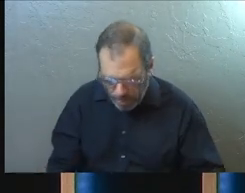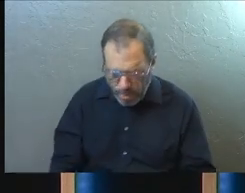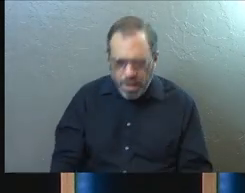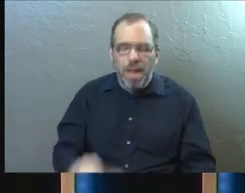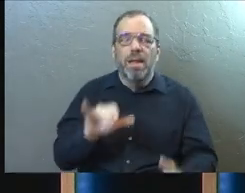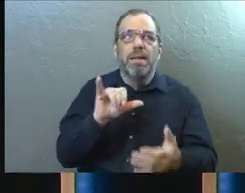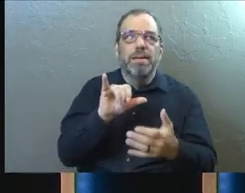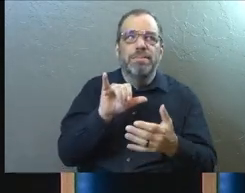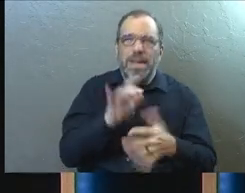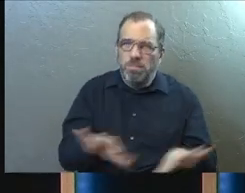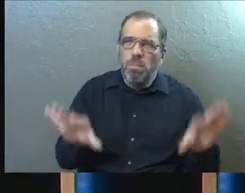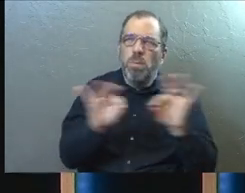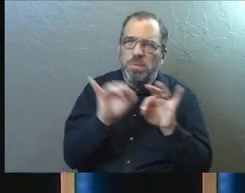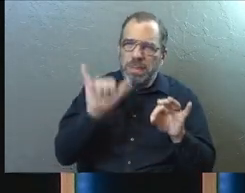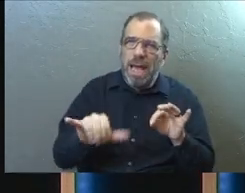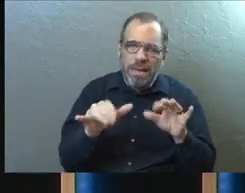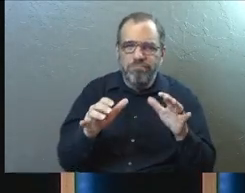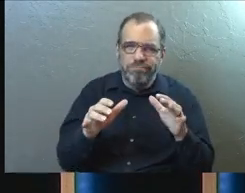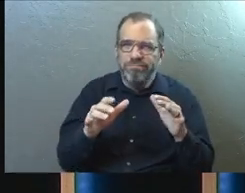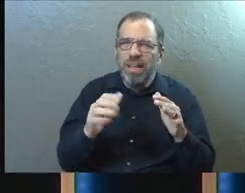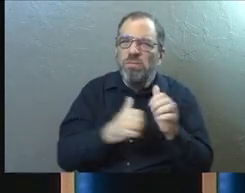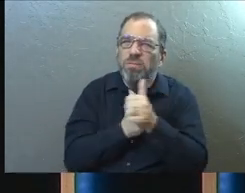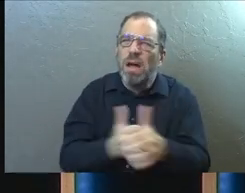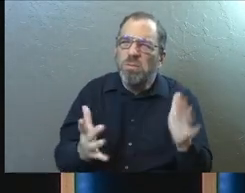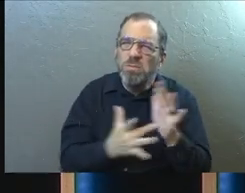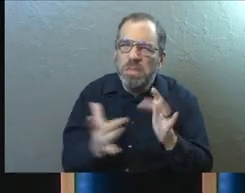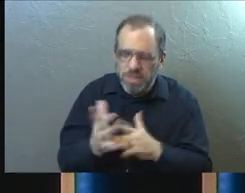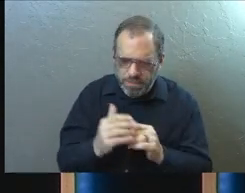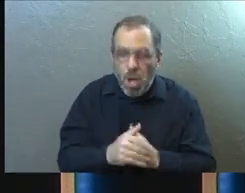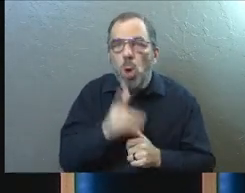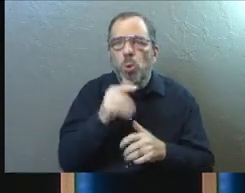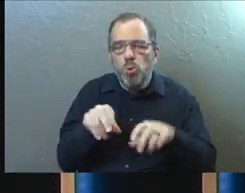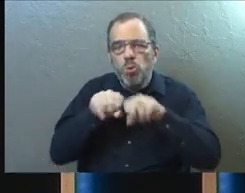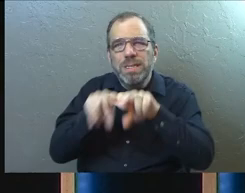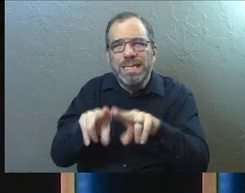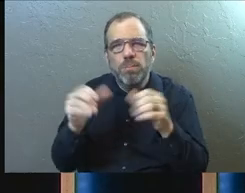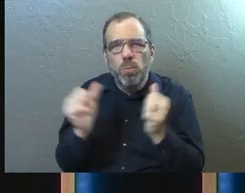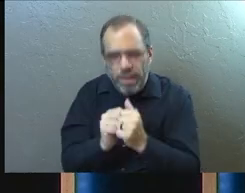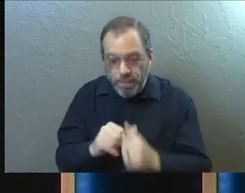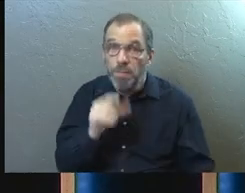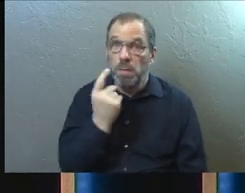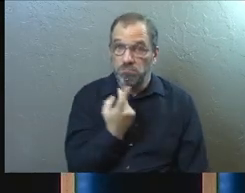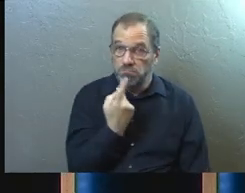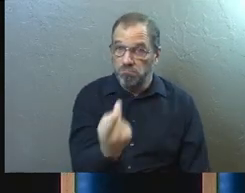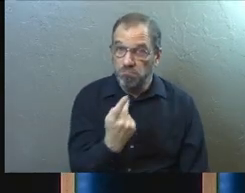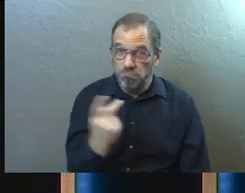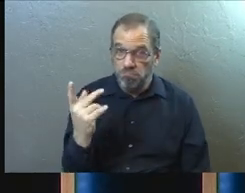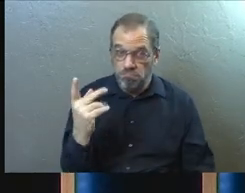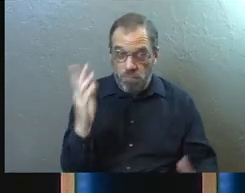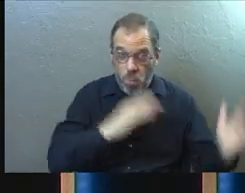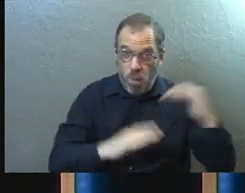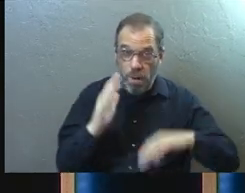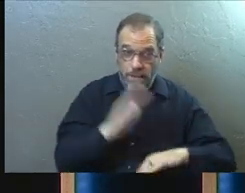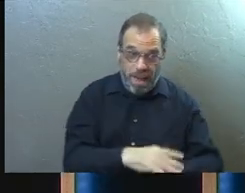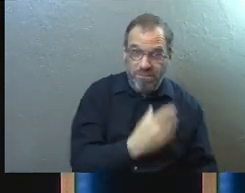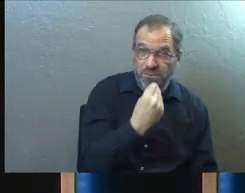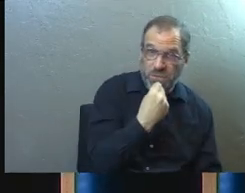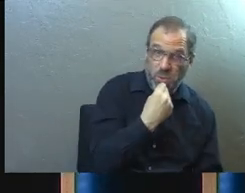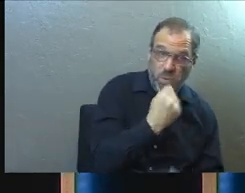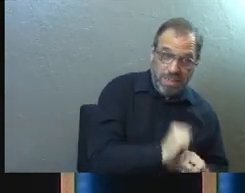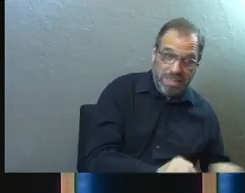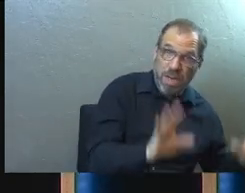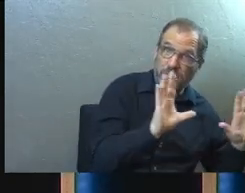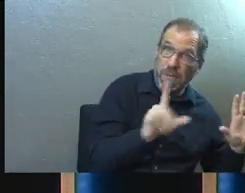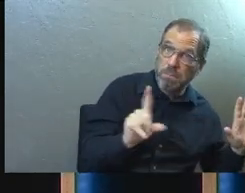in that as you follow Jesus. And so descriptive, prescriptive, do you and I have to worry about where our food was